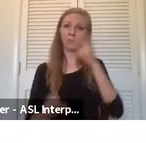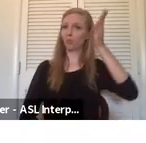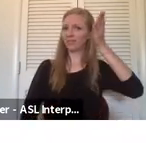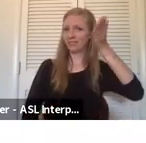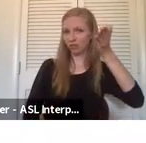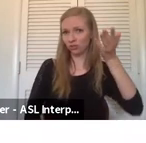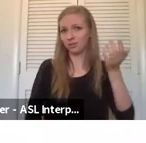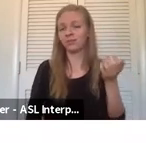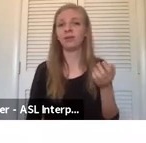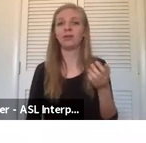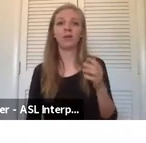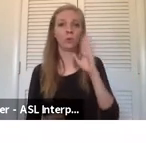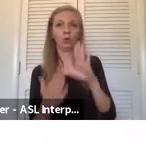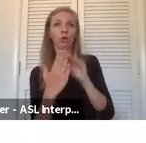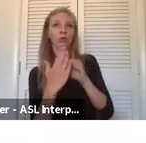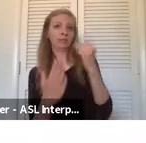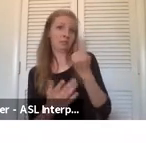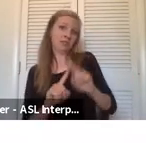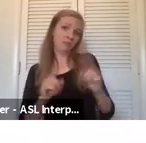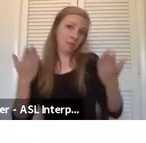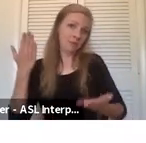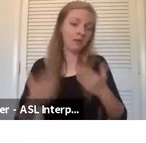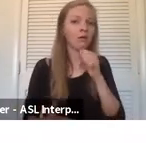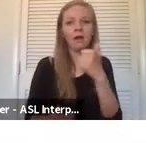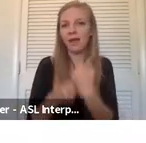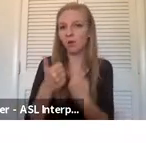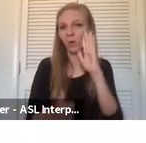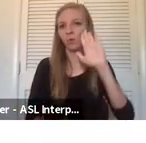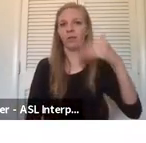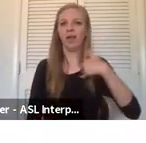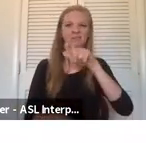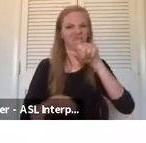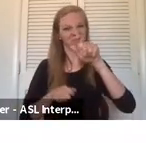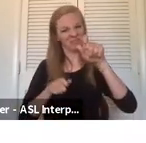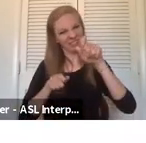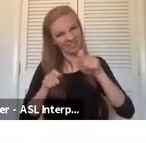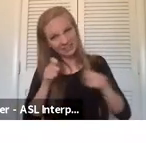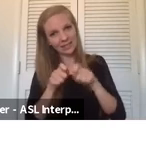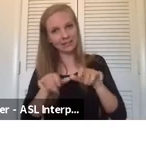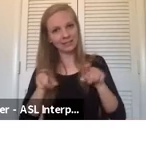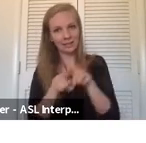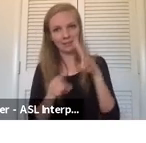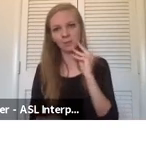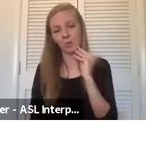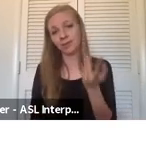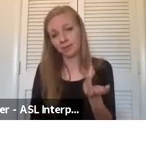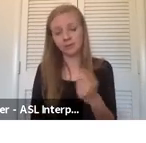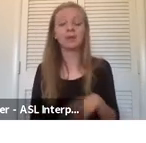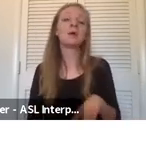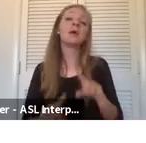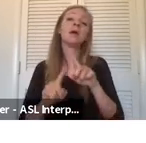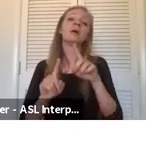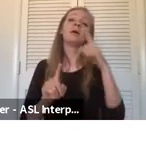them and educated them. And not everybody's going to have the same outcome. So for people with